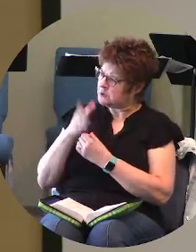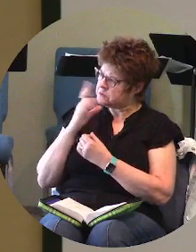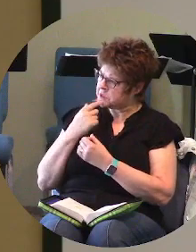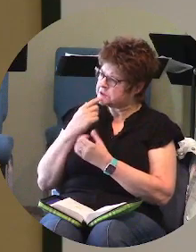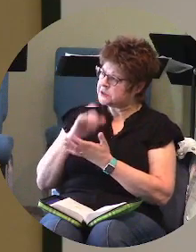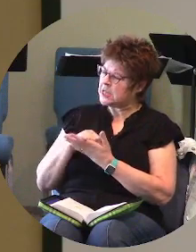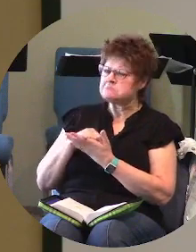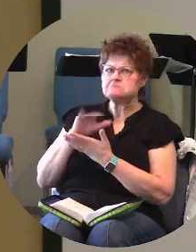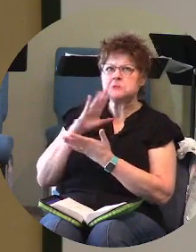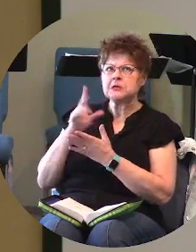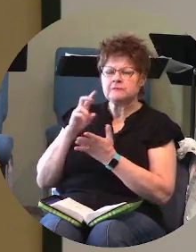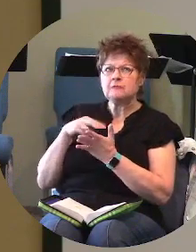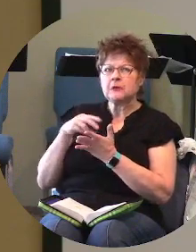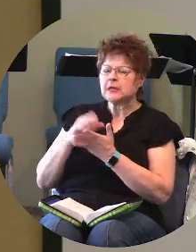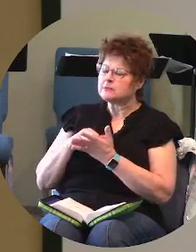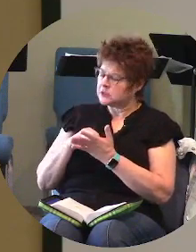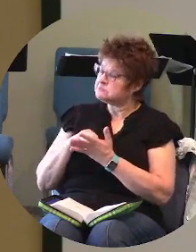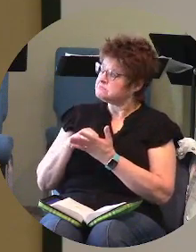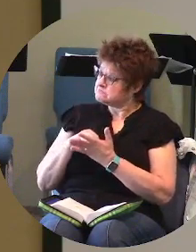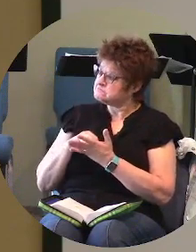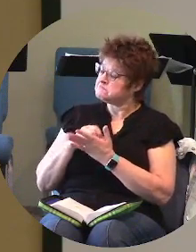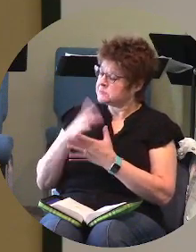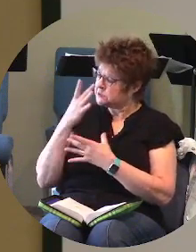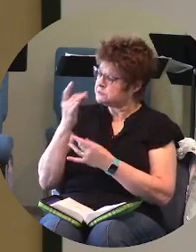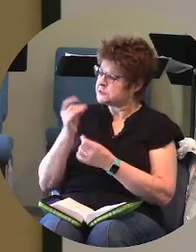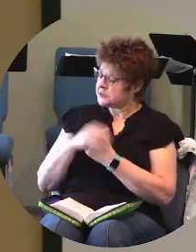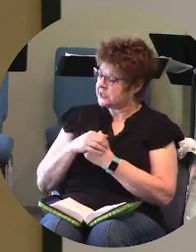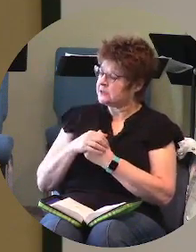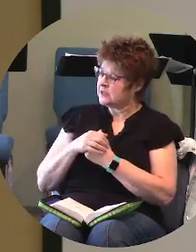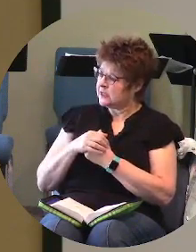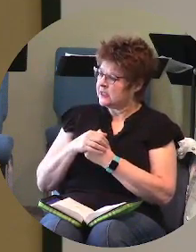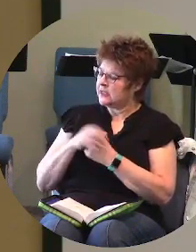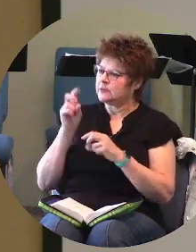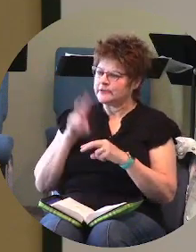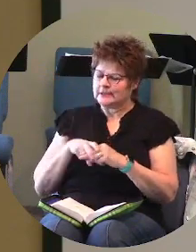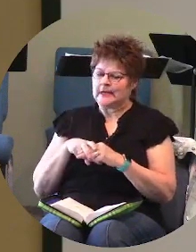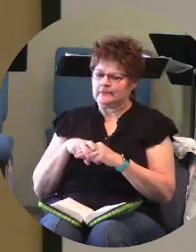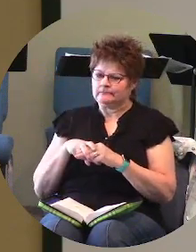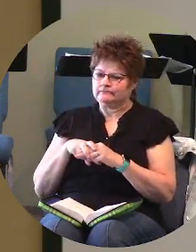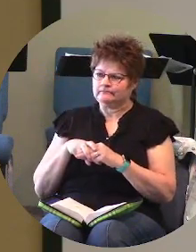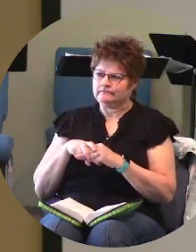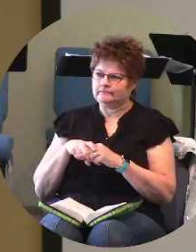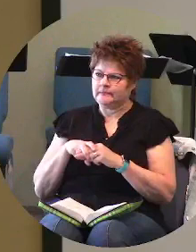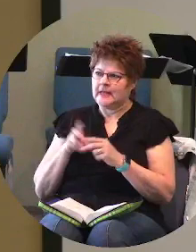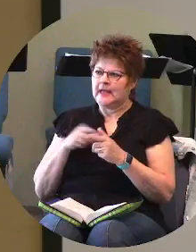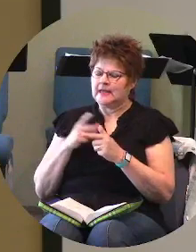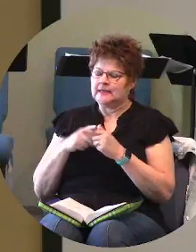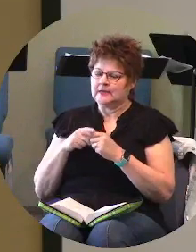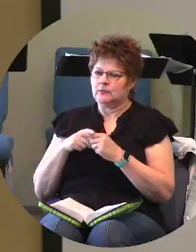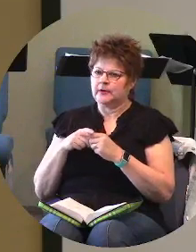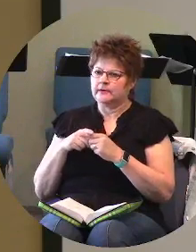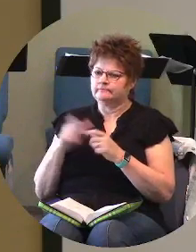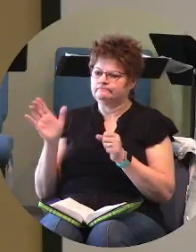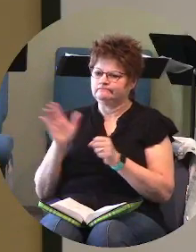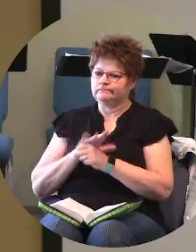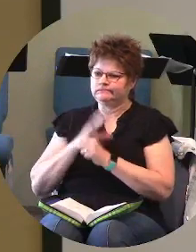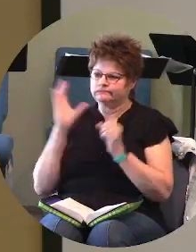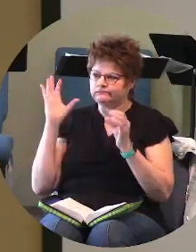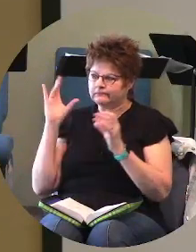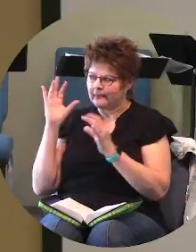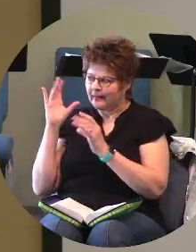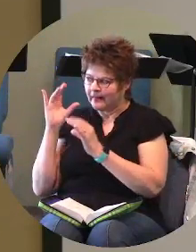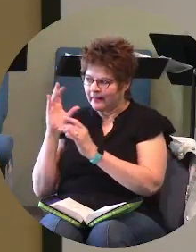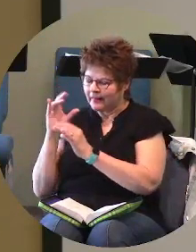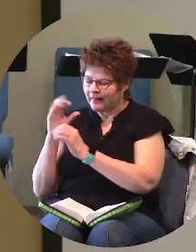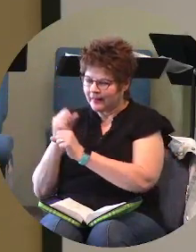i've never read that but but boy that's sure interesting and then we sit down and then we're fully engaged with someone